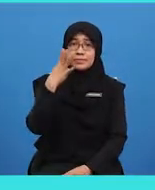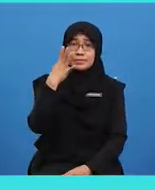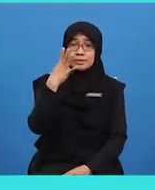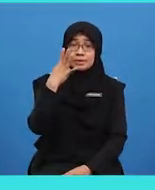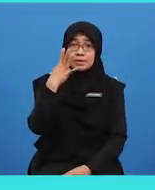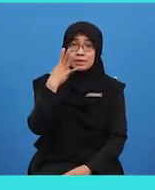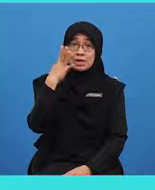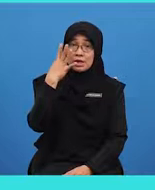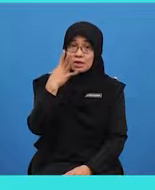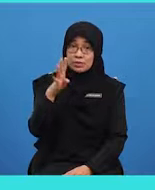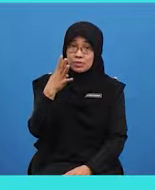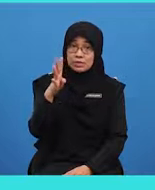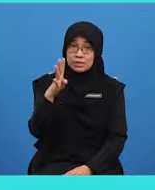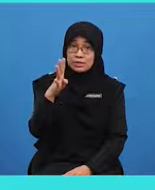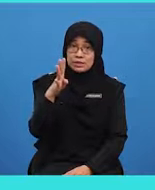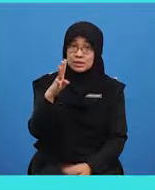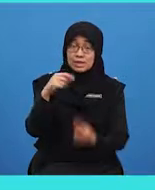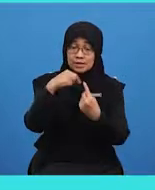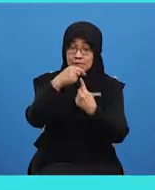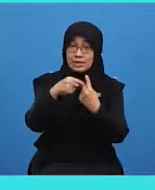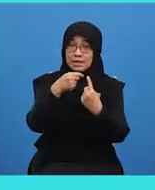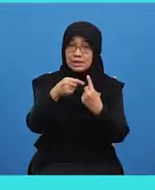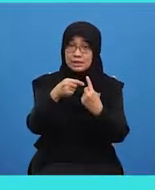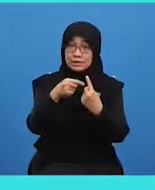The first one has been done for you.